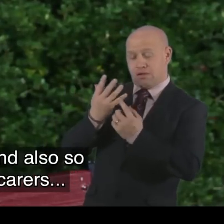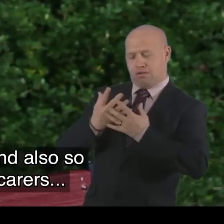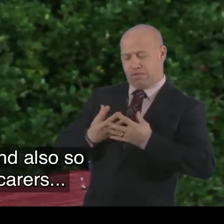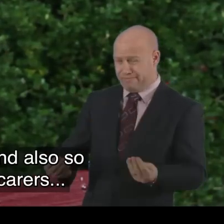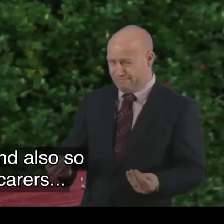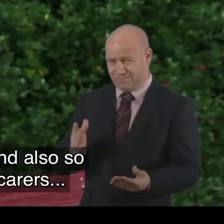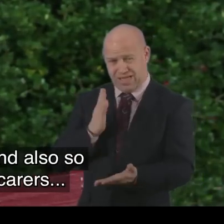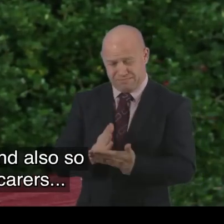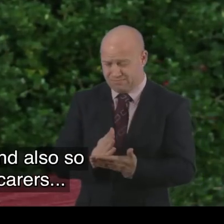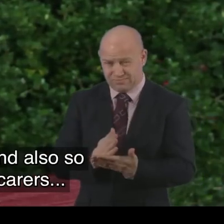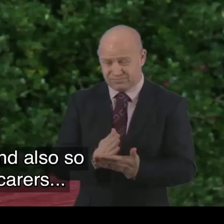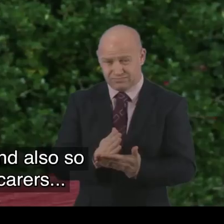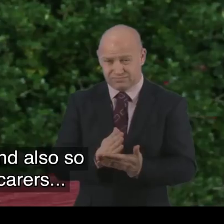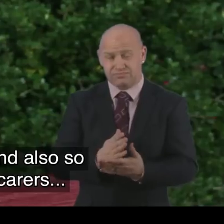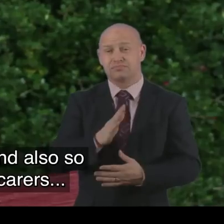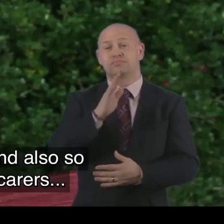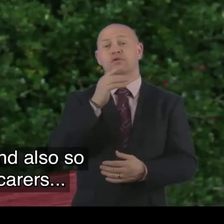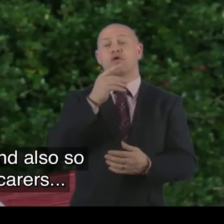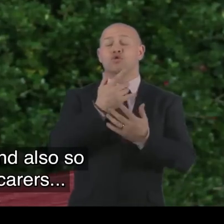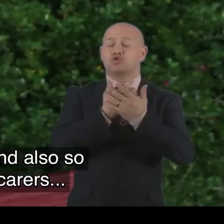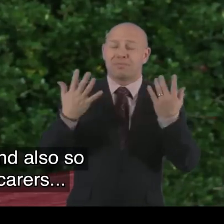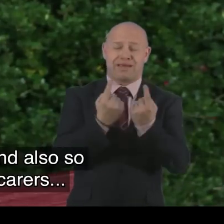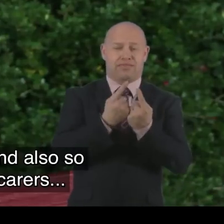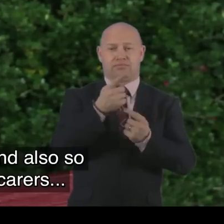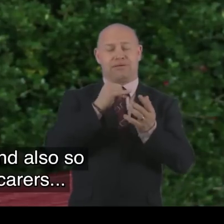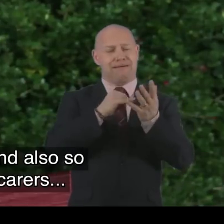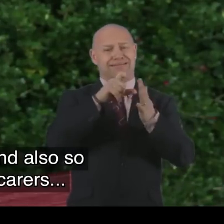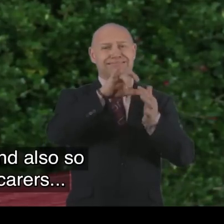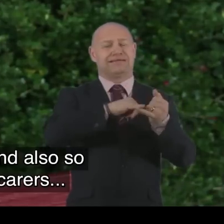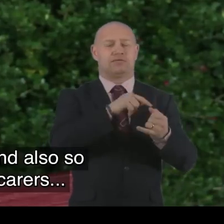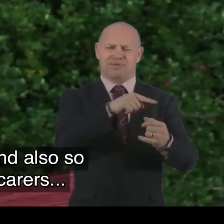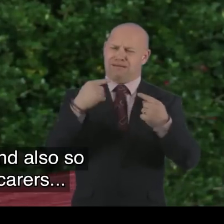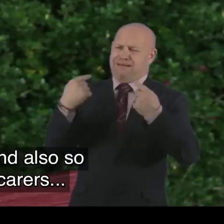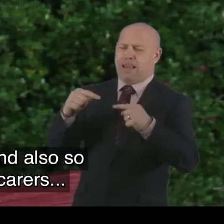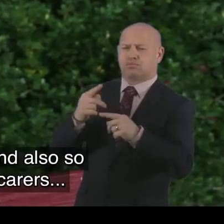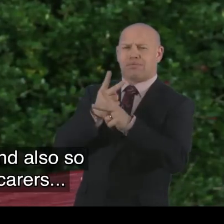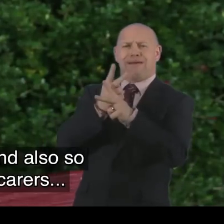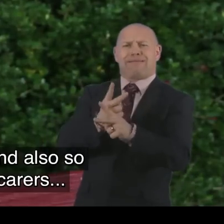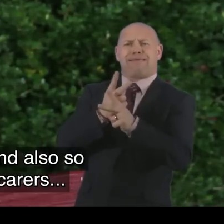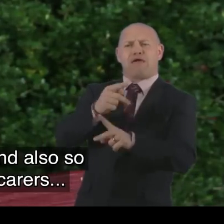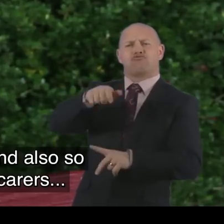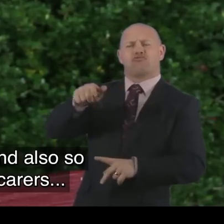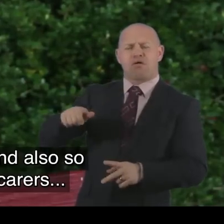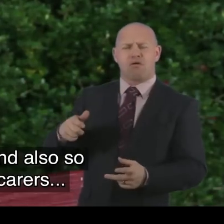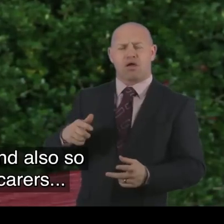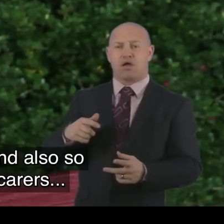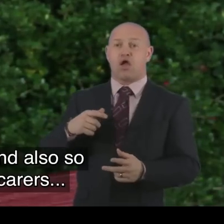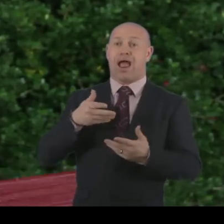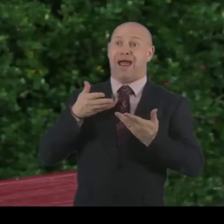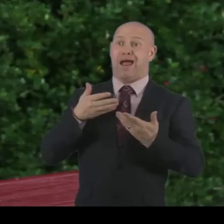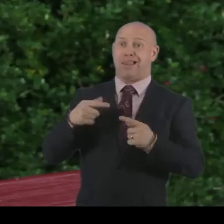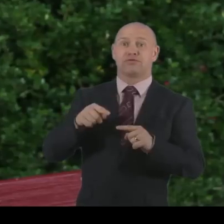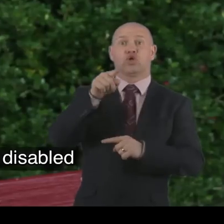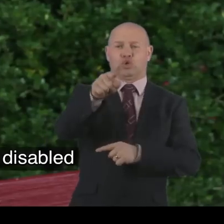Definitely improved. And it also. There's so many things that we do. SDS allows the carers.